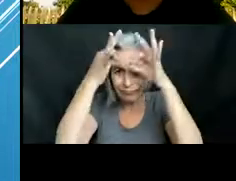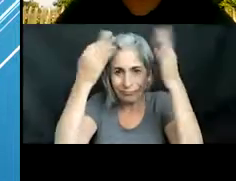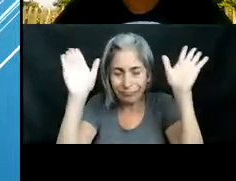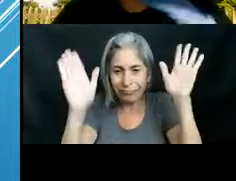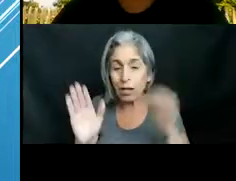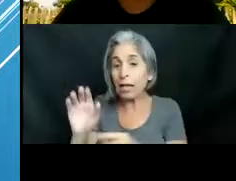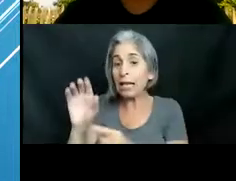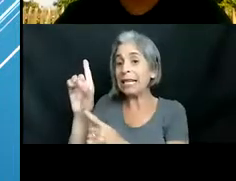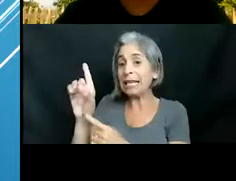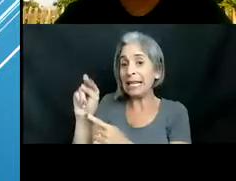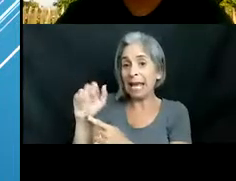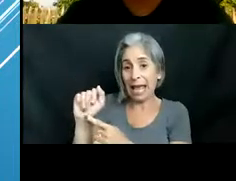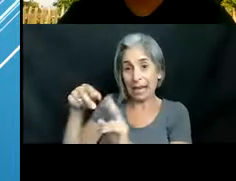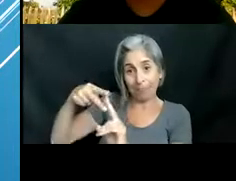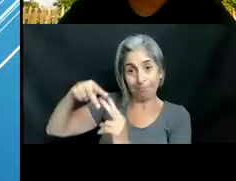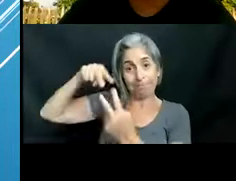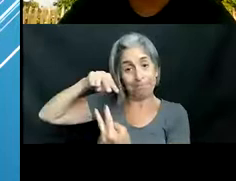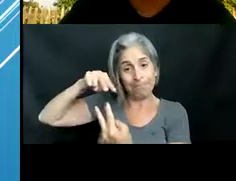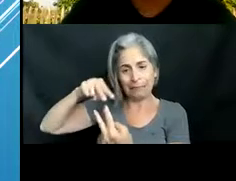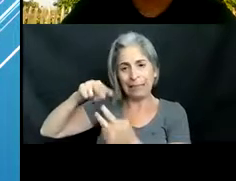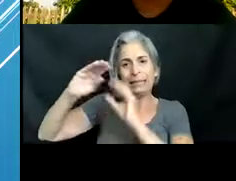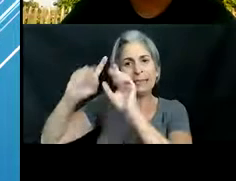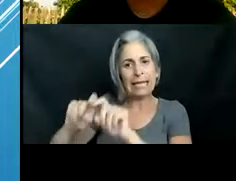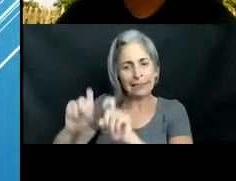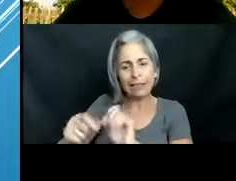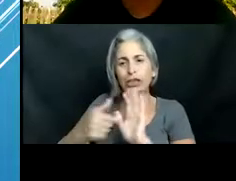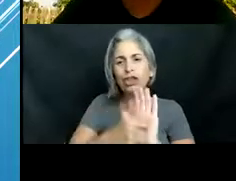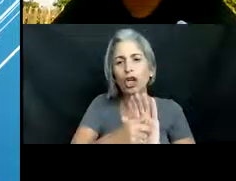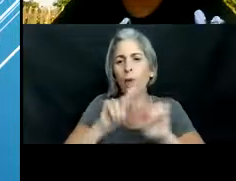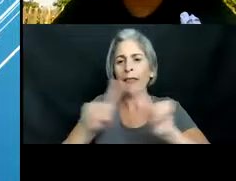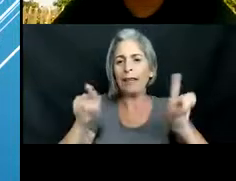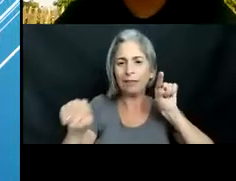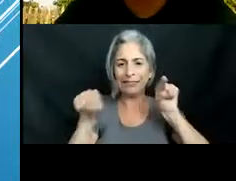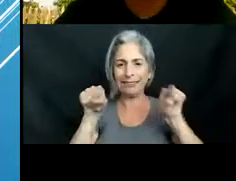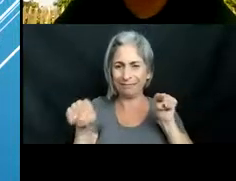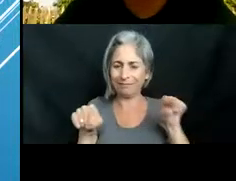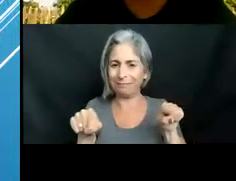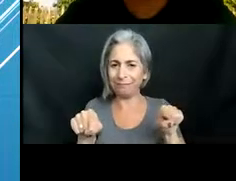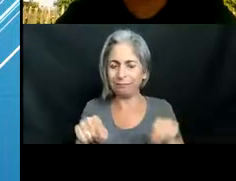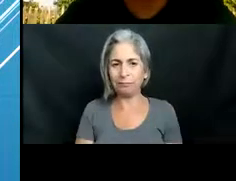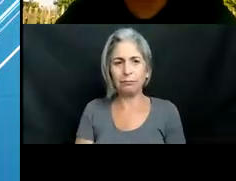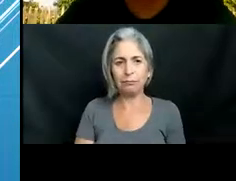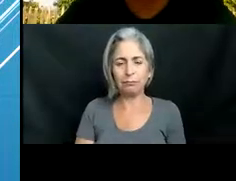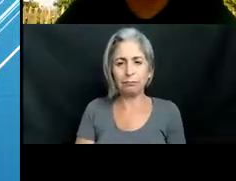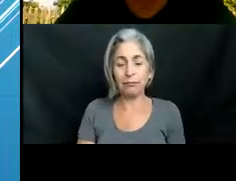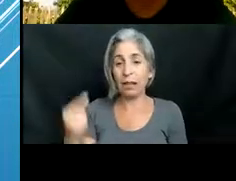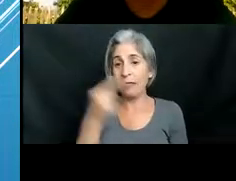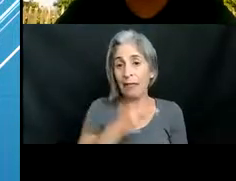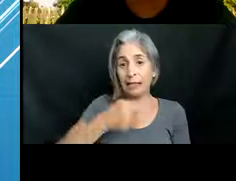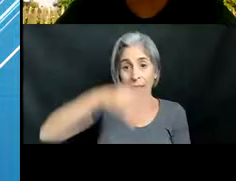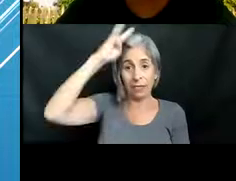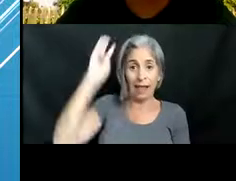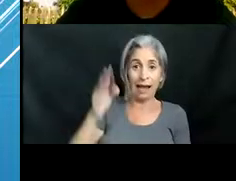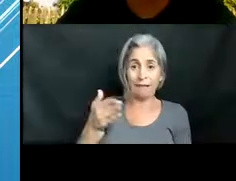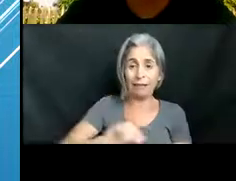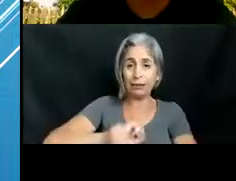able to show us the differentiation between those two species so this is the current lionfish distribution where they're